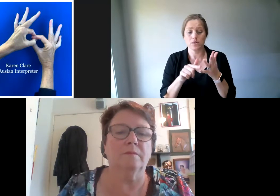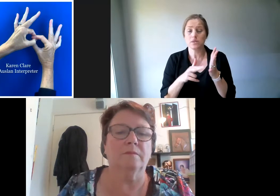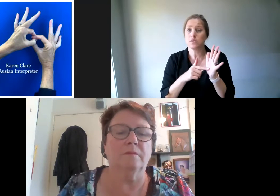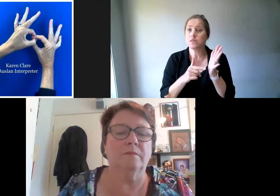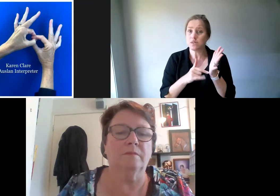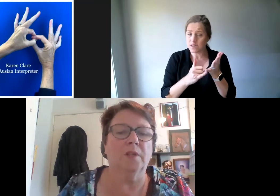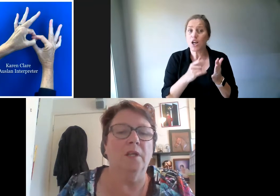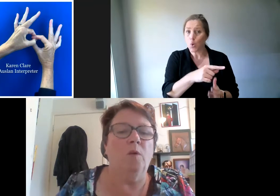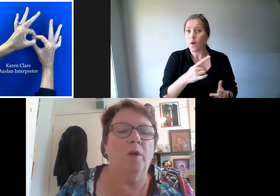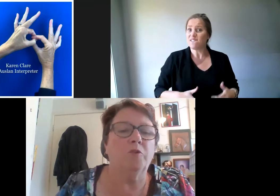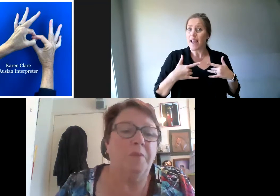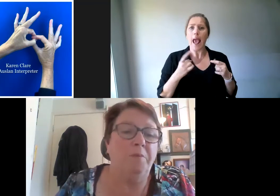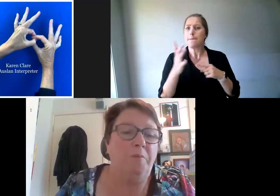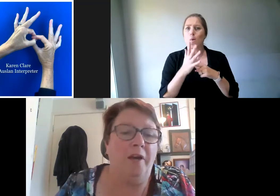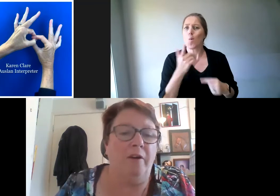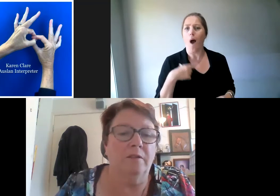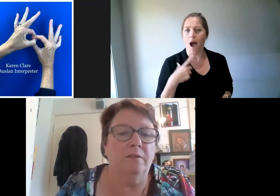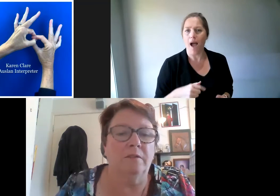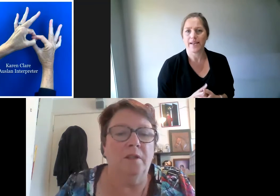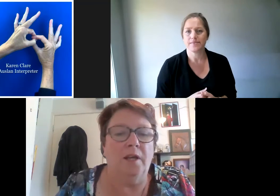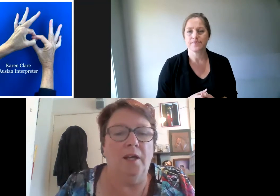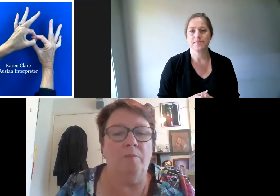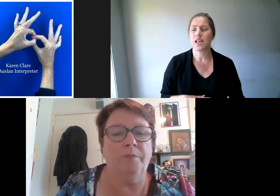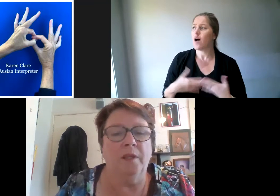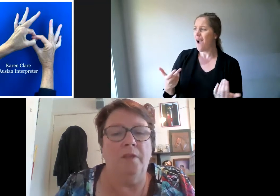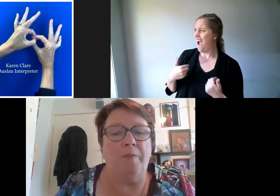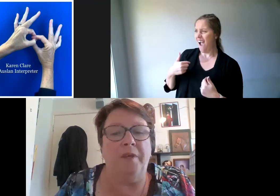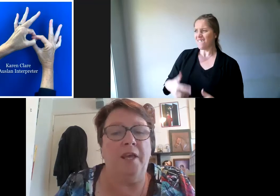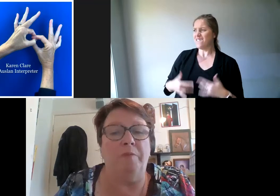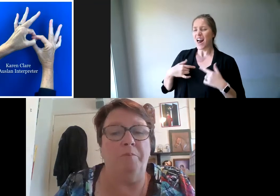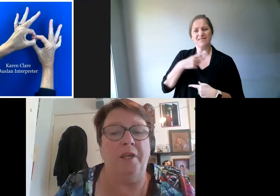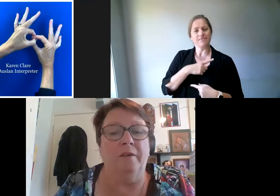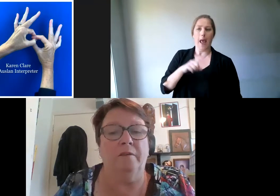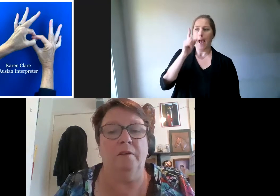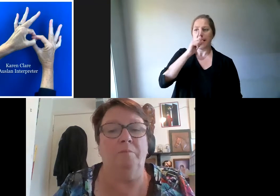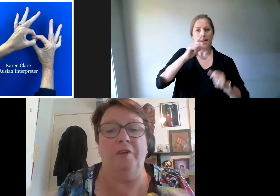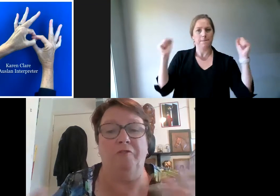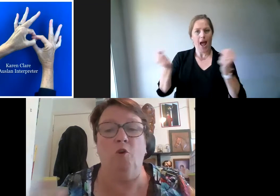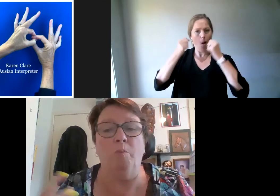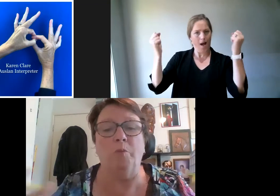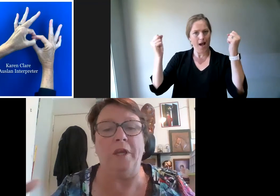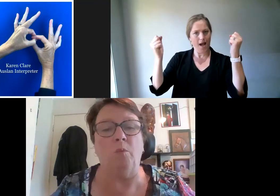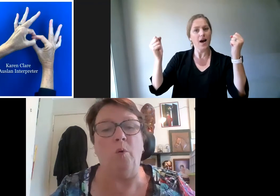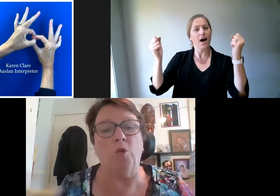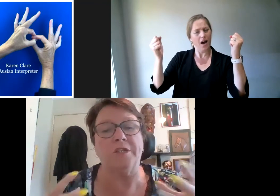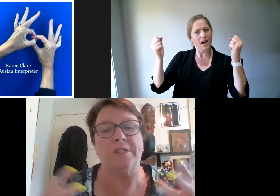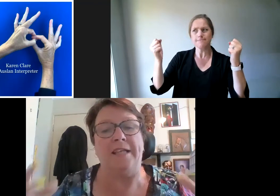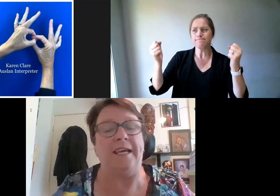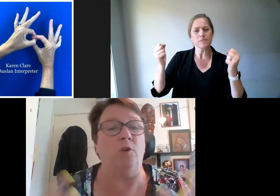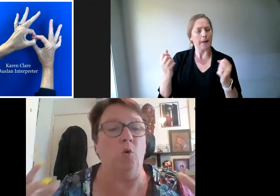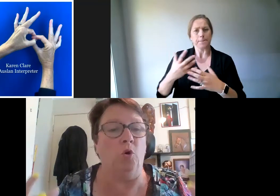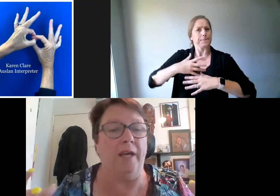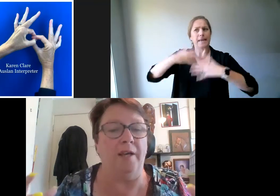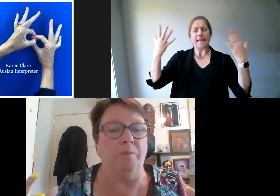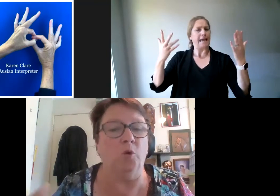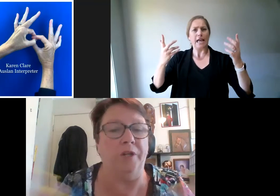from that work? Well, was people power. That became the big, big reform. We, all the states